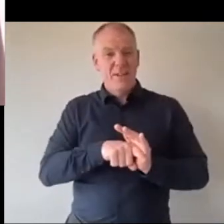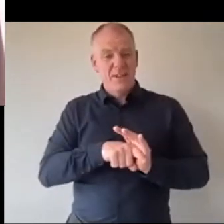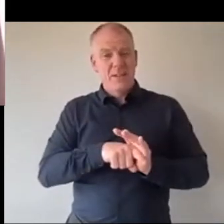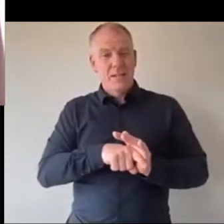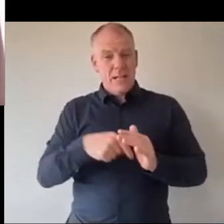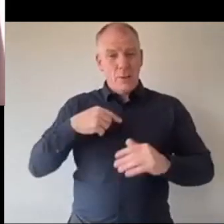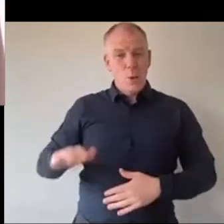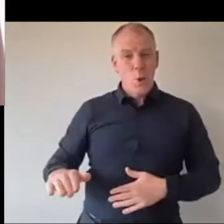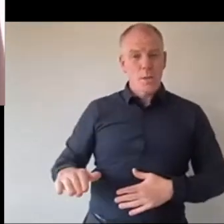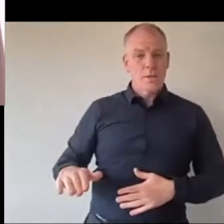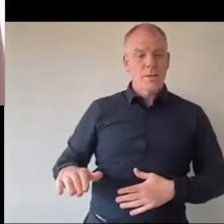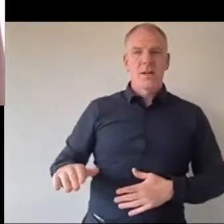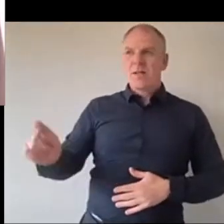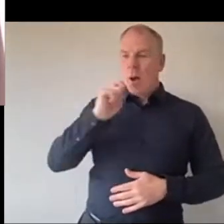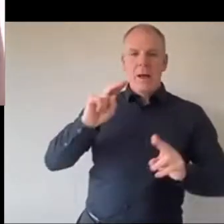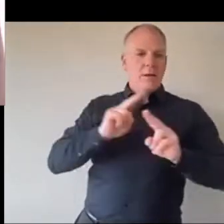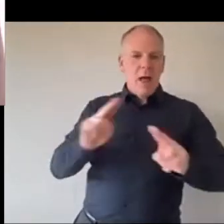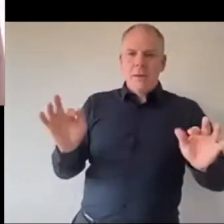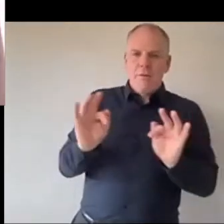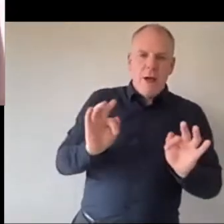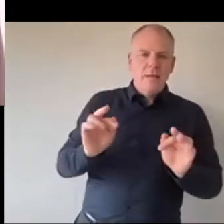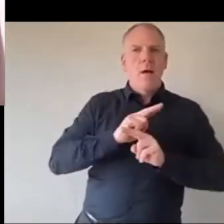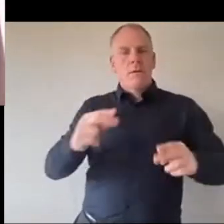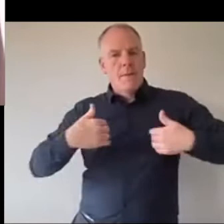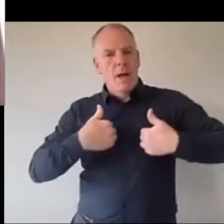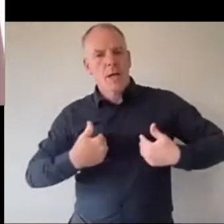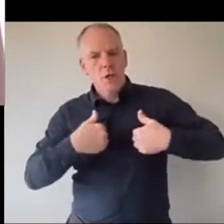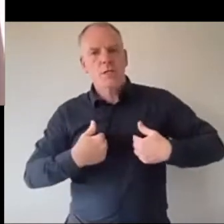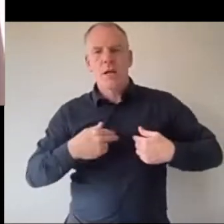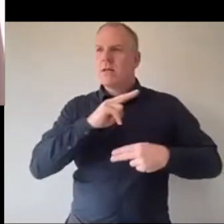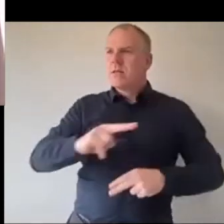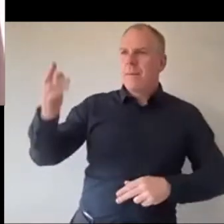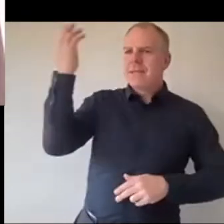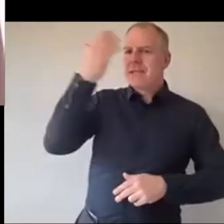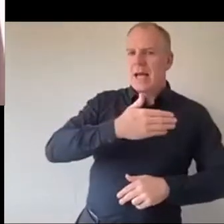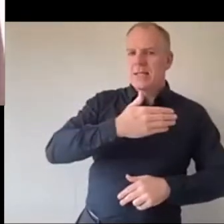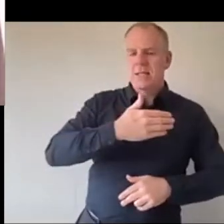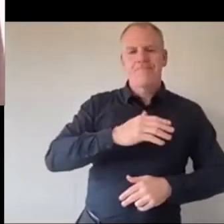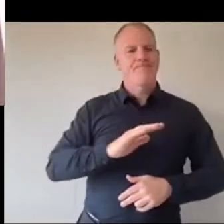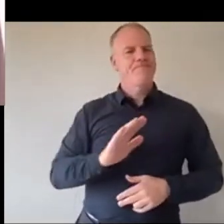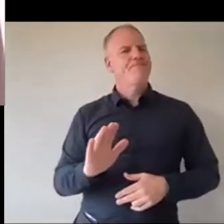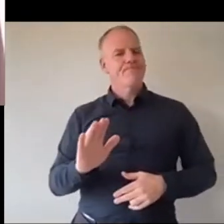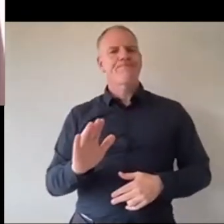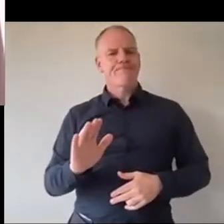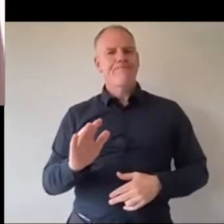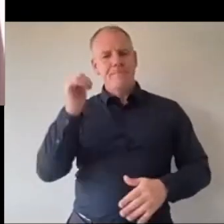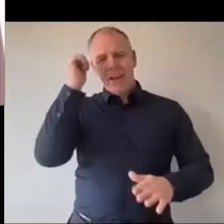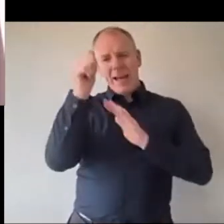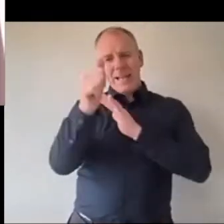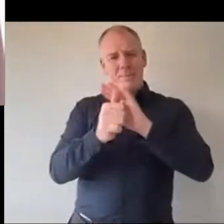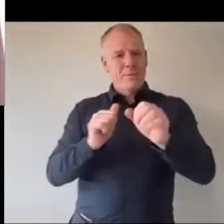were always told to not be scared not to be anxious not to be sad experience it all the